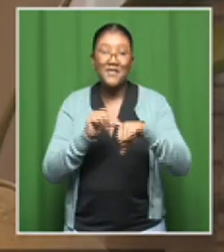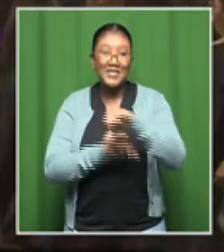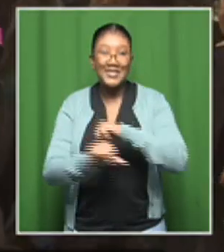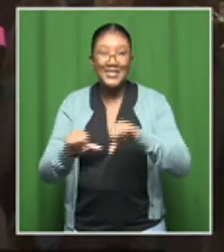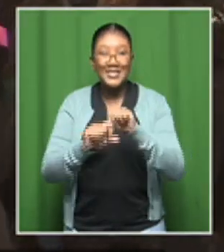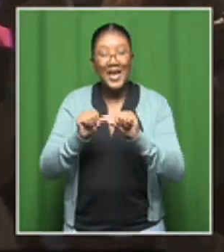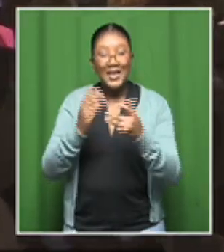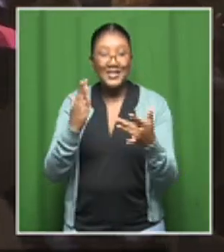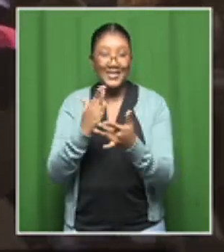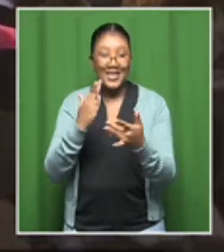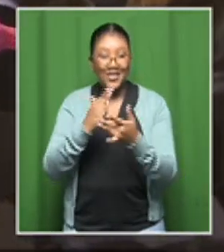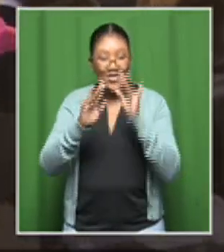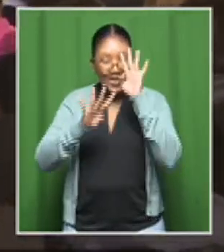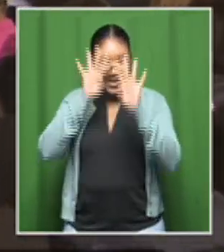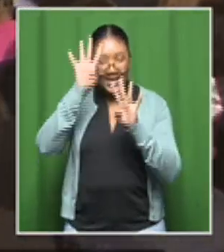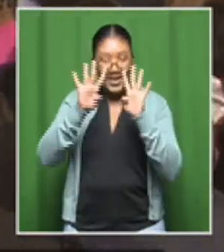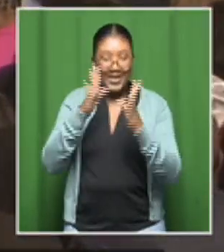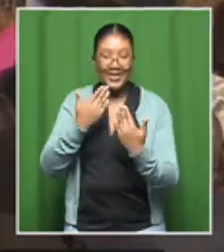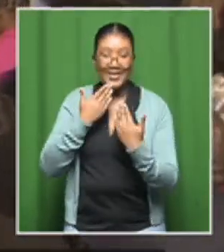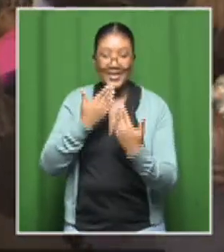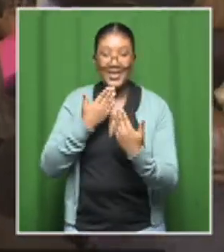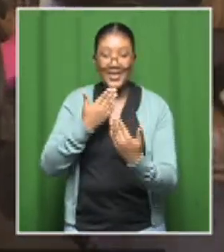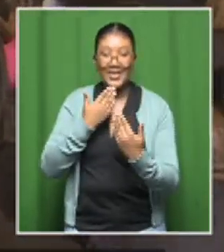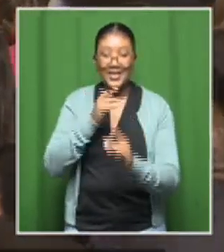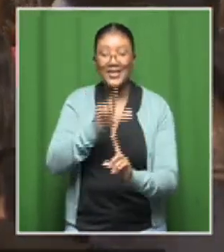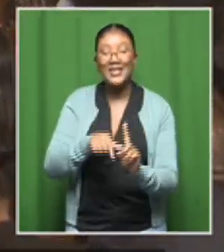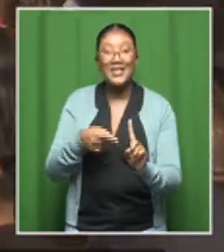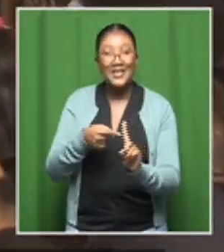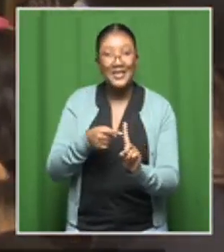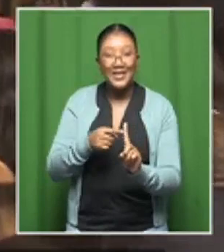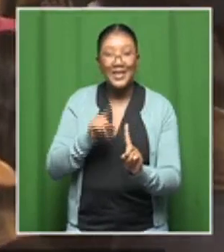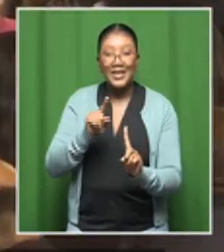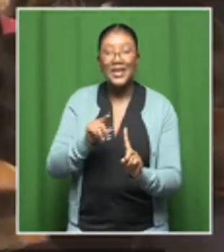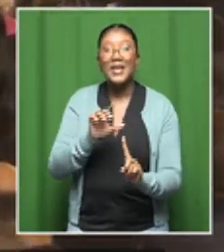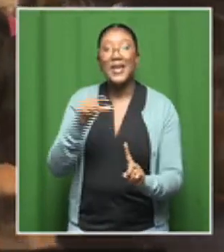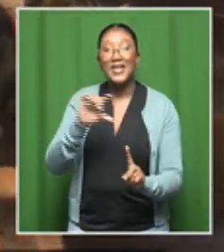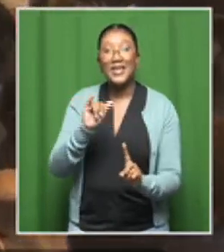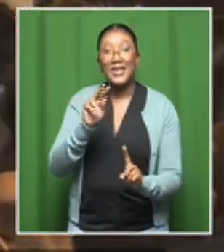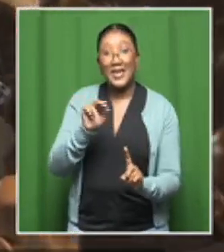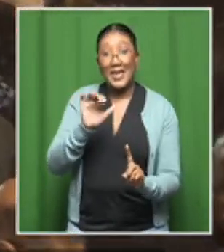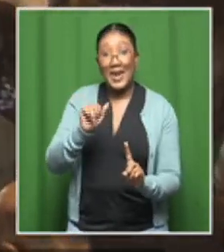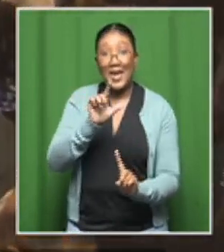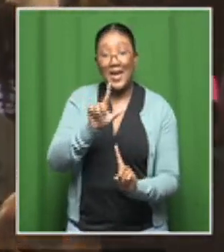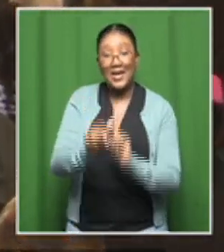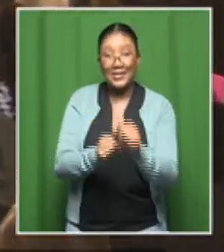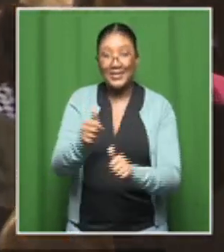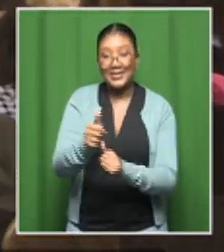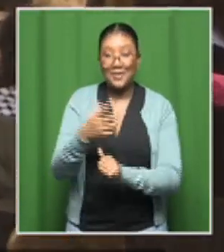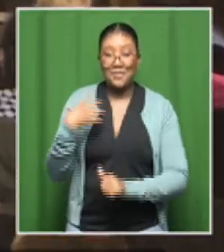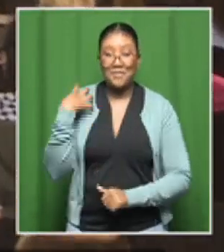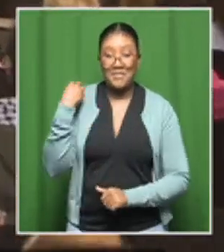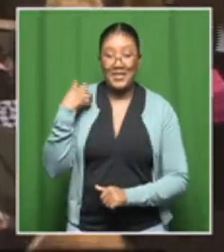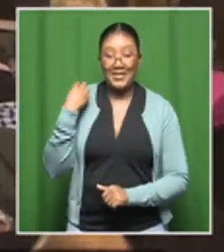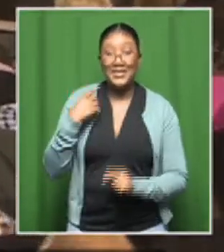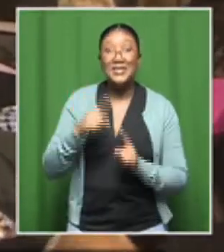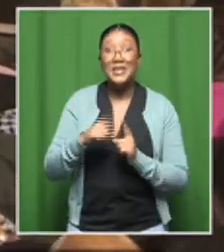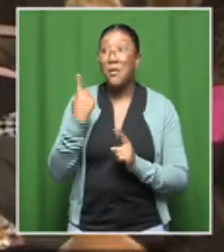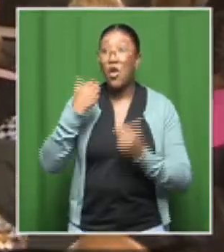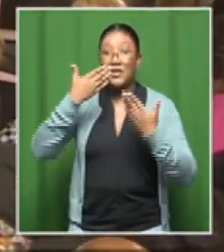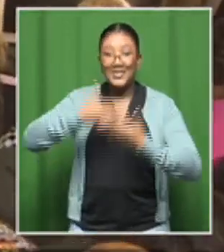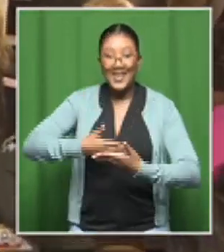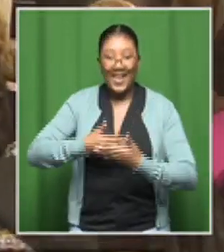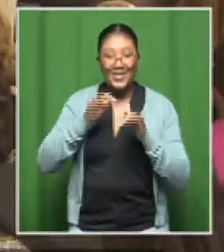and thank you so much, Diem, for coming through, Diem Kina and then we also have one of the winners last night,